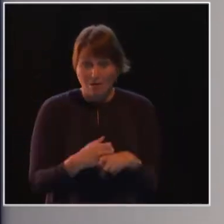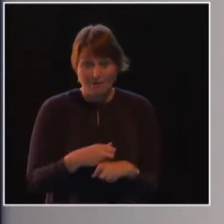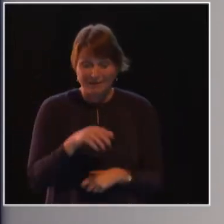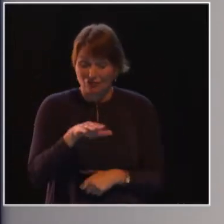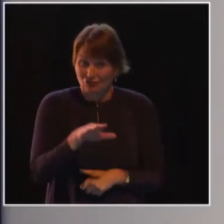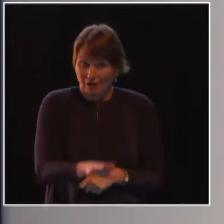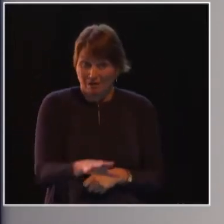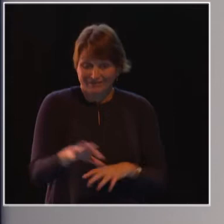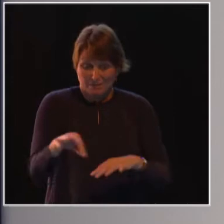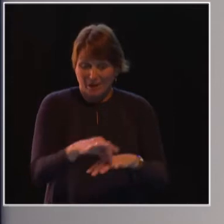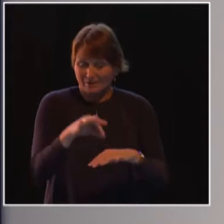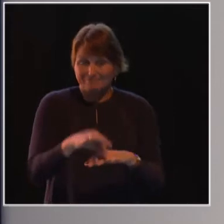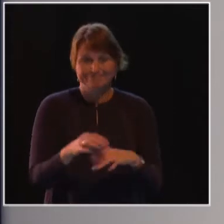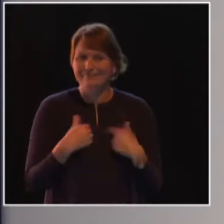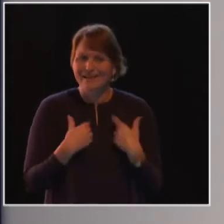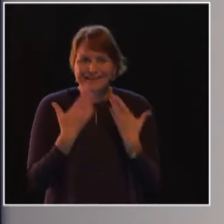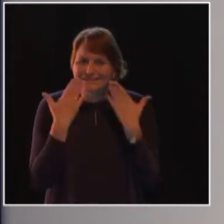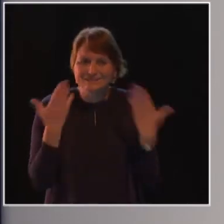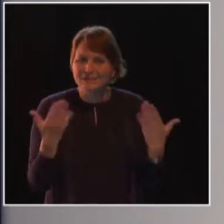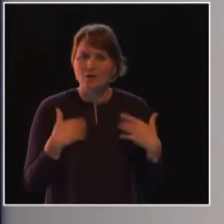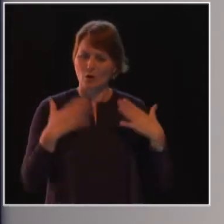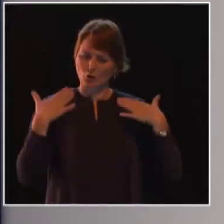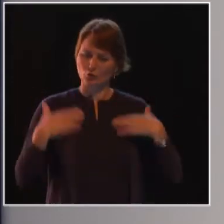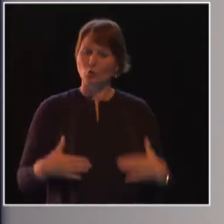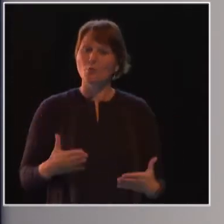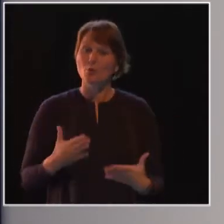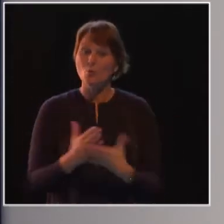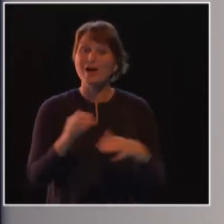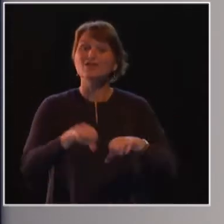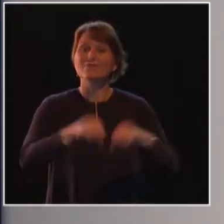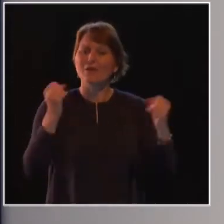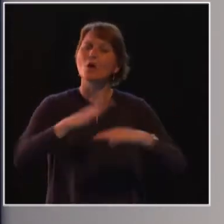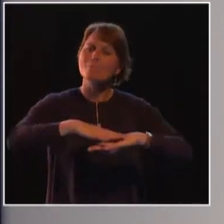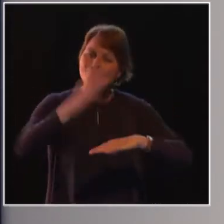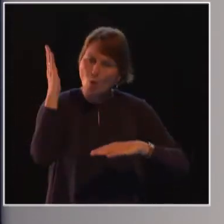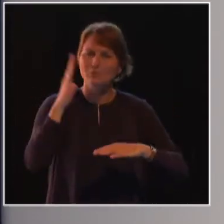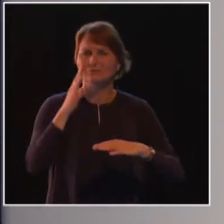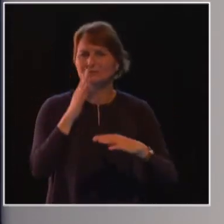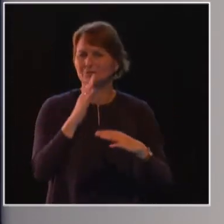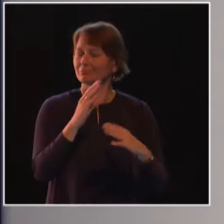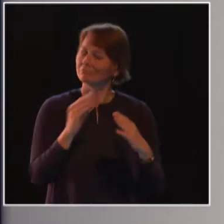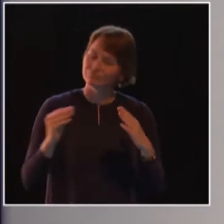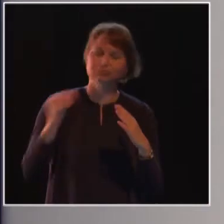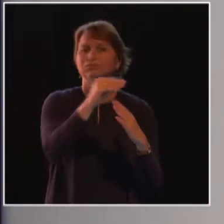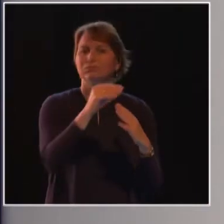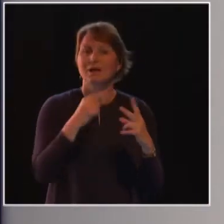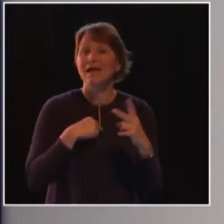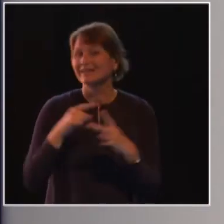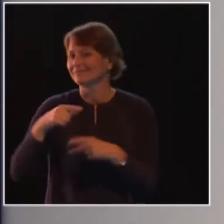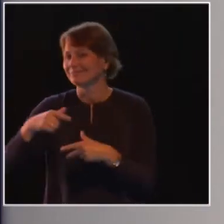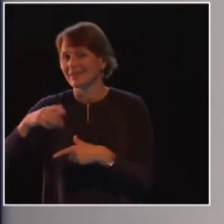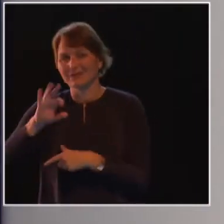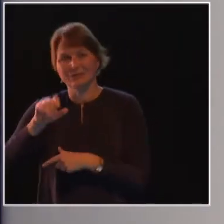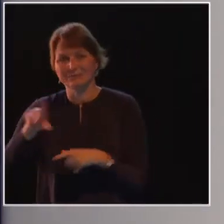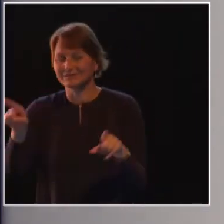violation of human rights more than child marriage and female genital mutilation. In our communities, the first bad thing